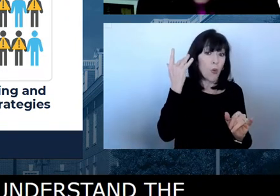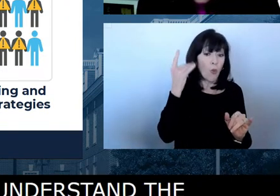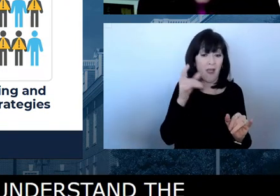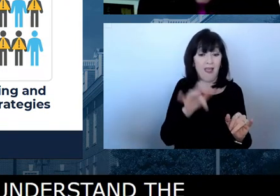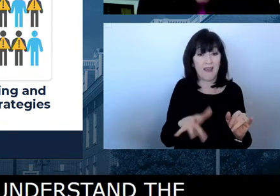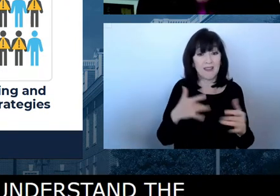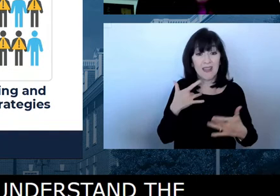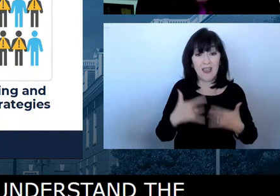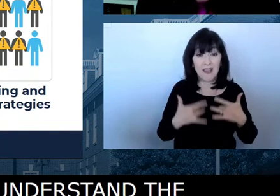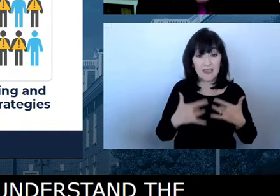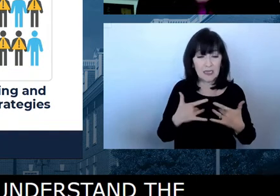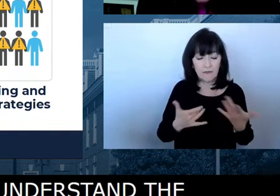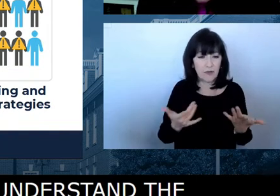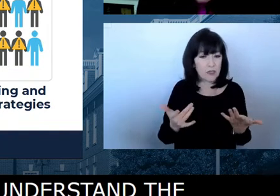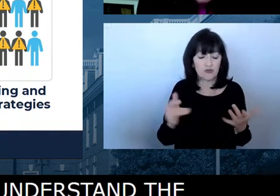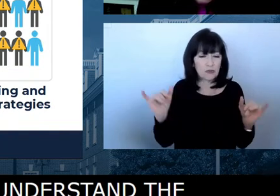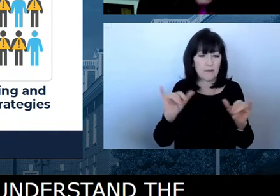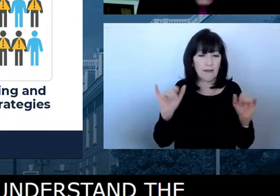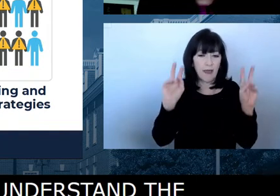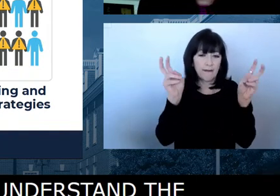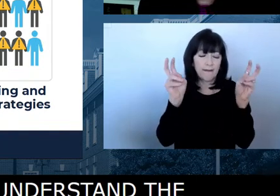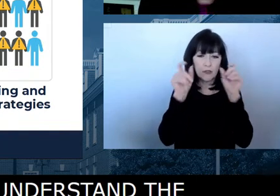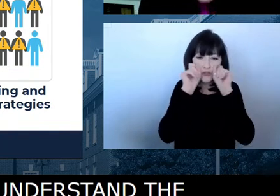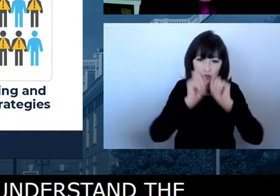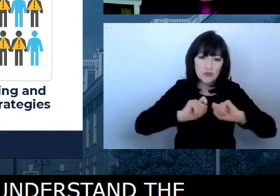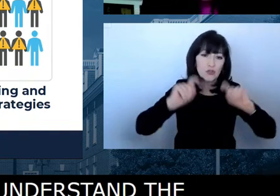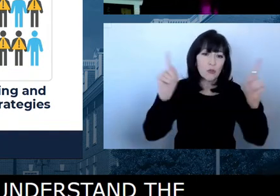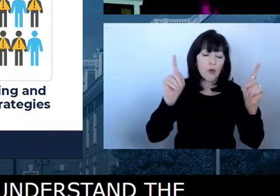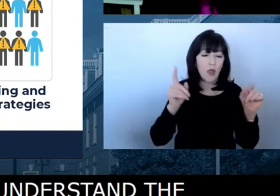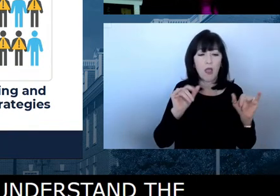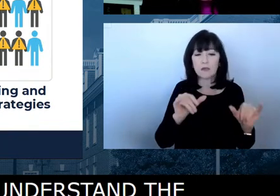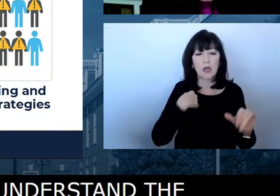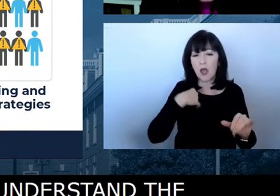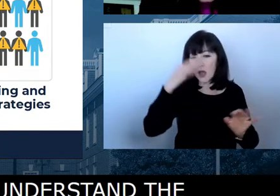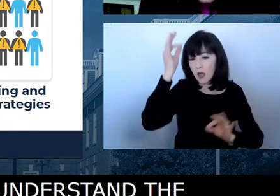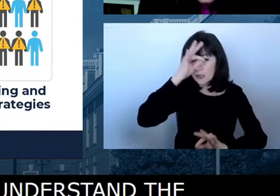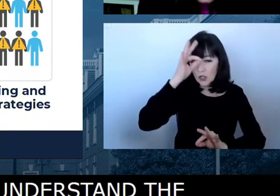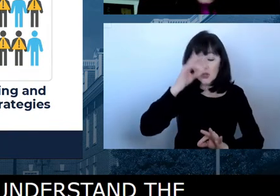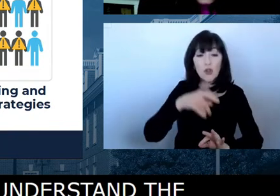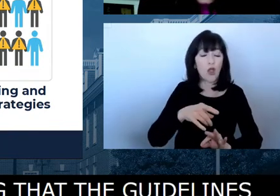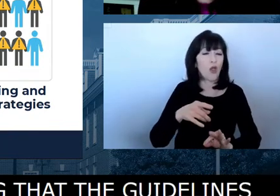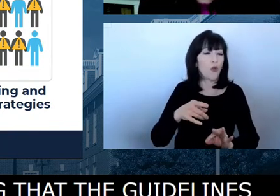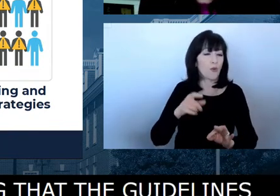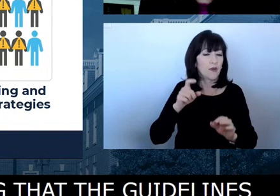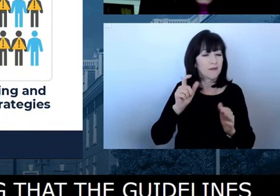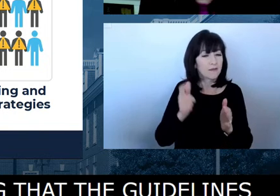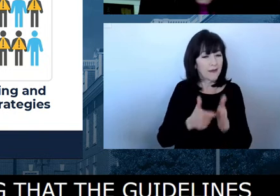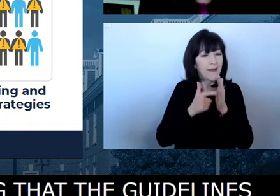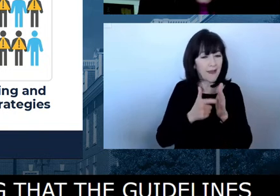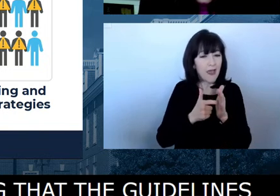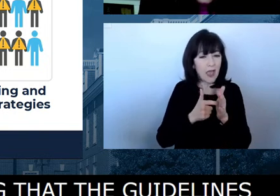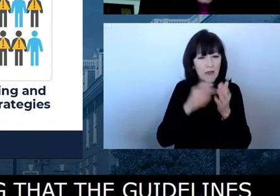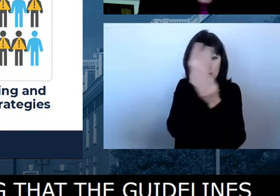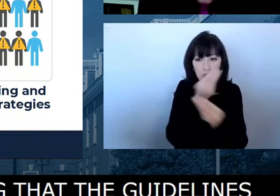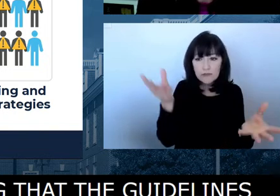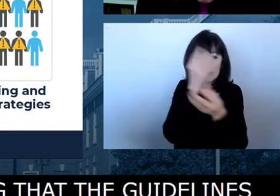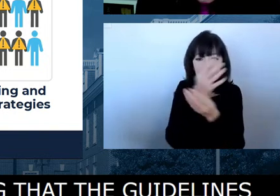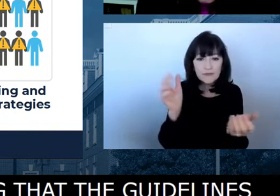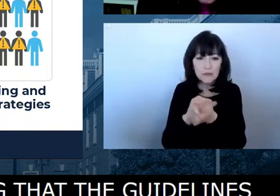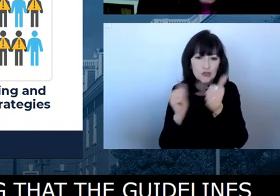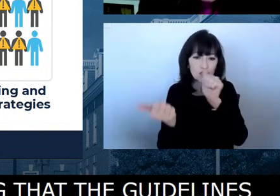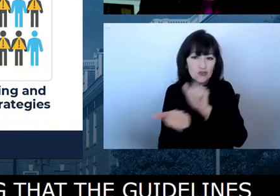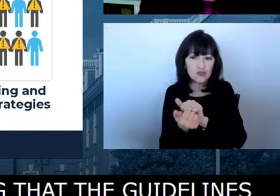twist and turn. And so the, the lesson and the thread throughout all of this is we need to keep reshaping our responses.